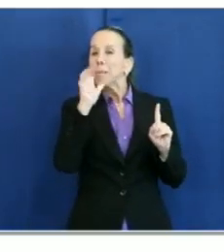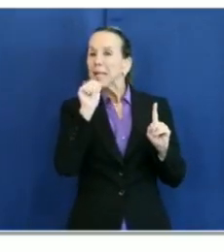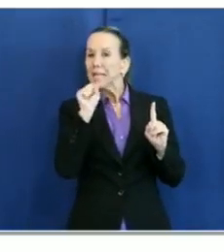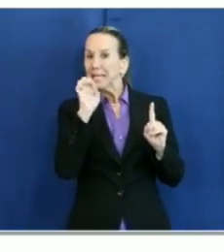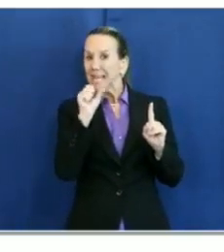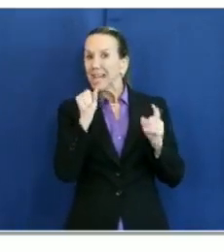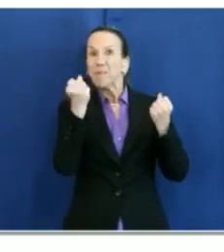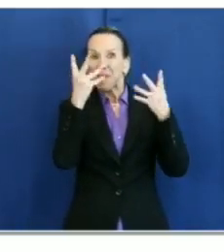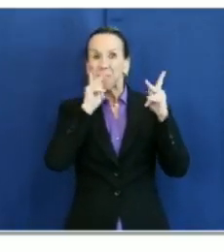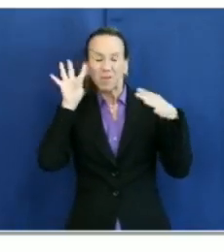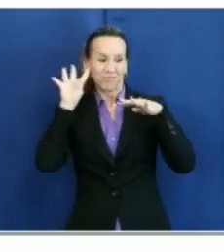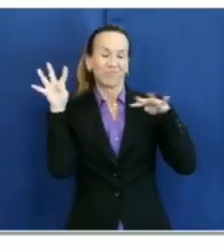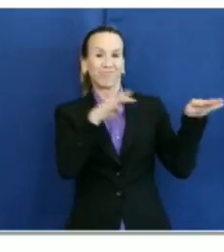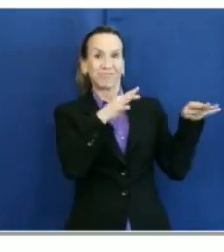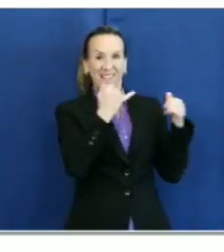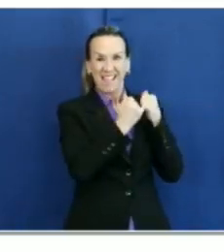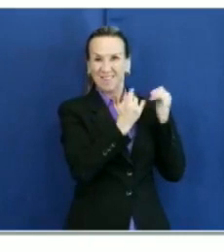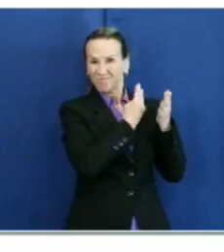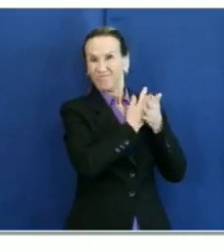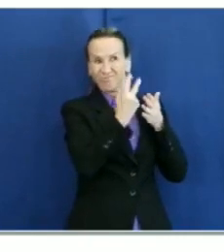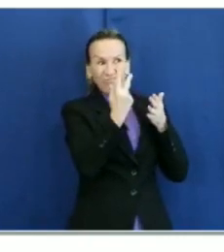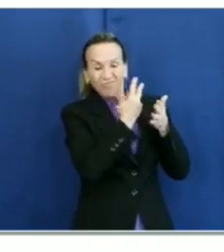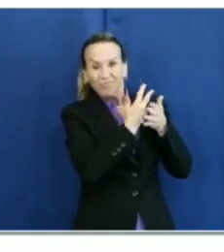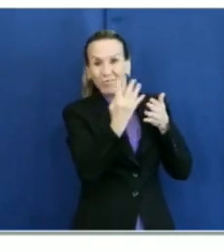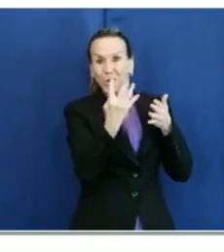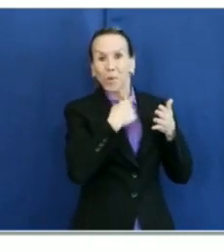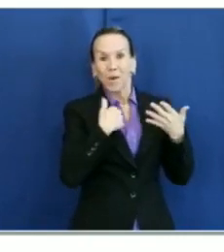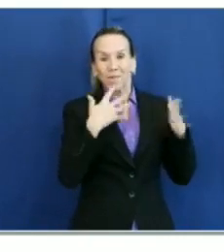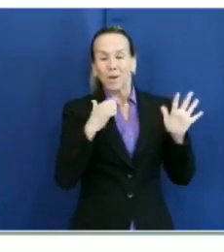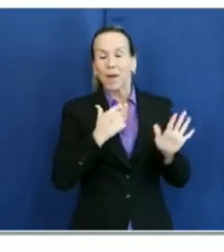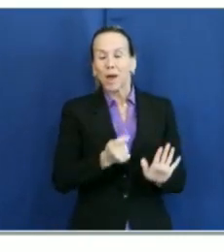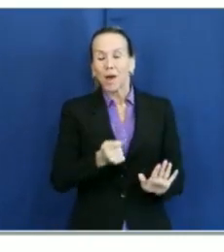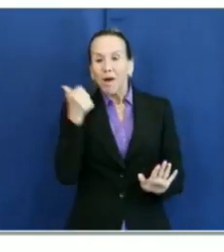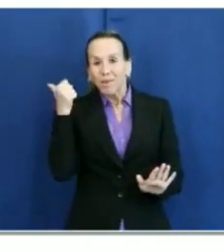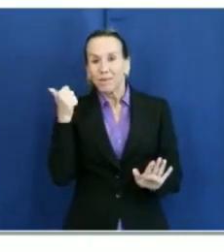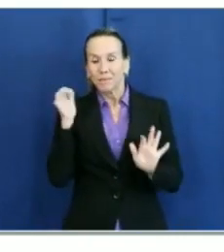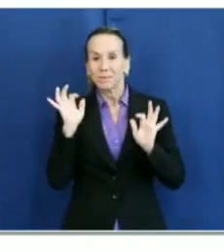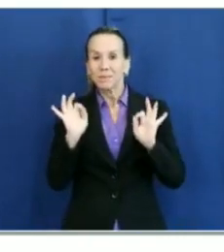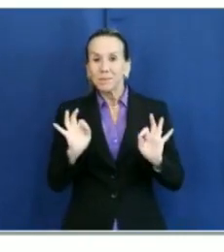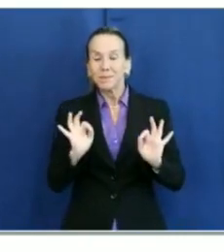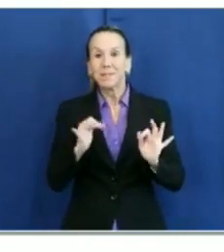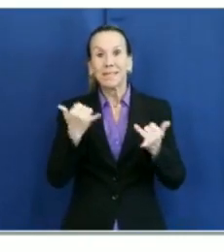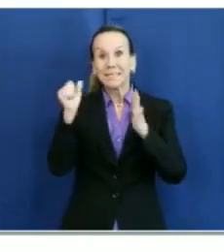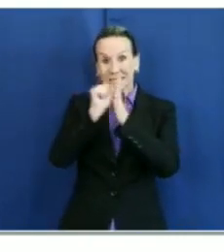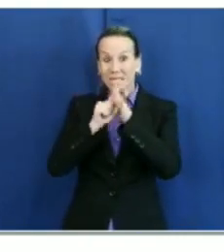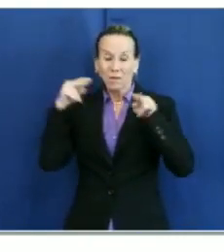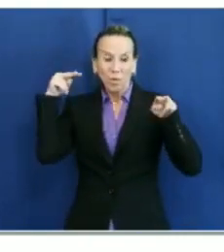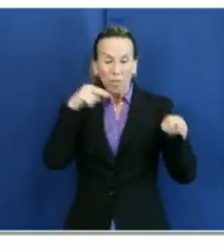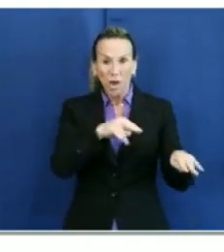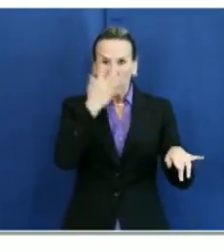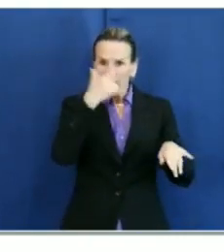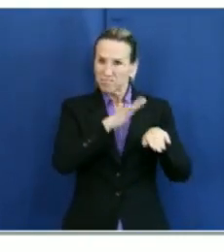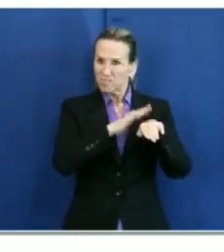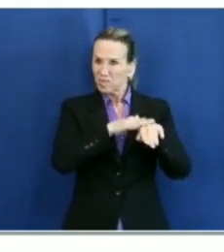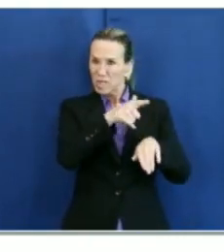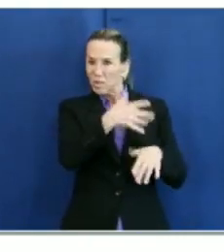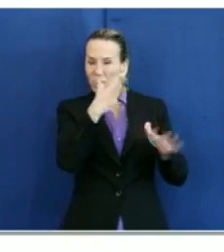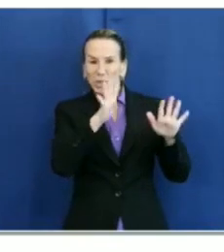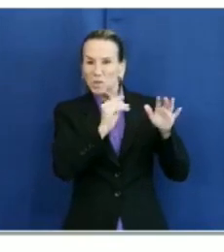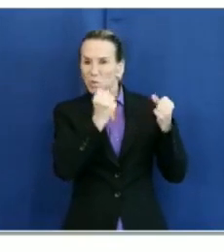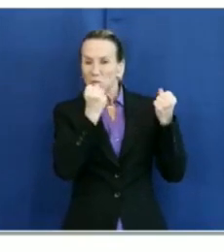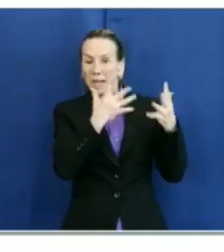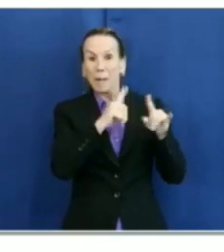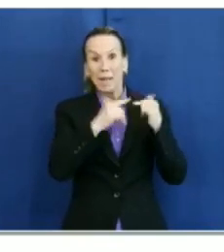past several weeks. We came off the monitoring list, the state's monitoring list. We had three